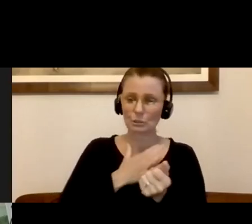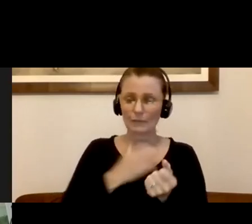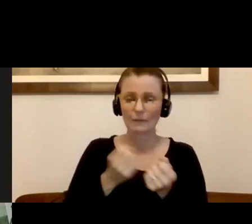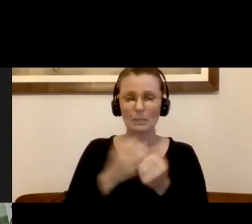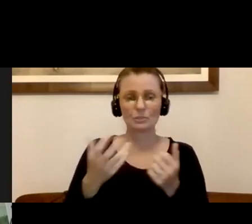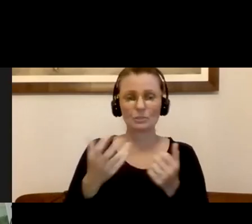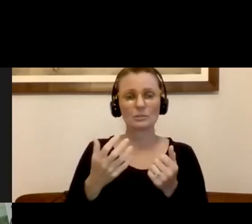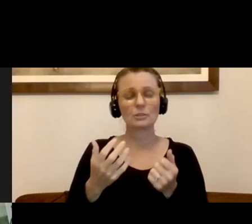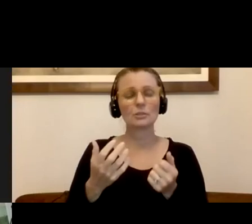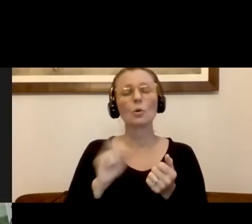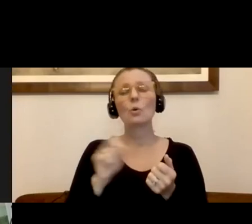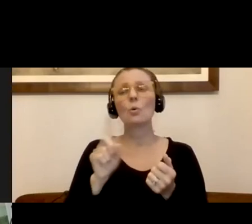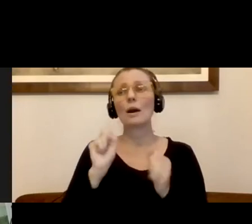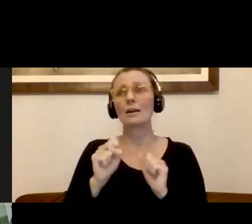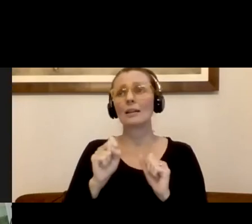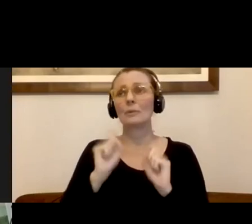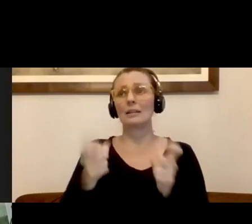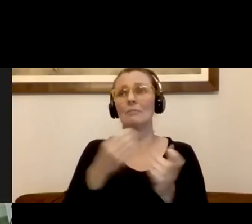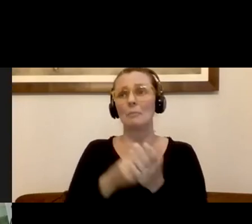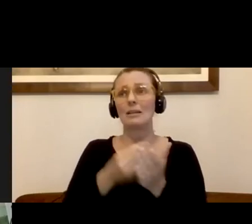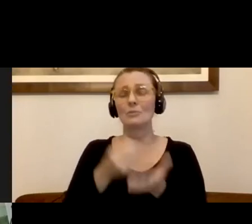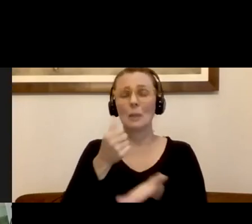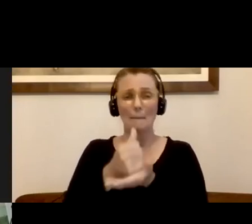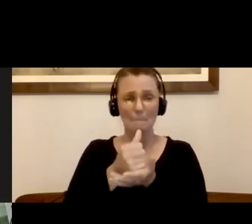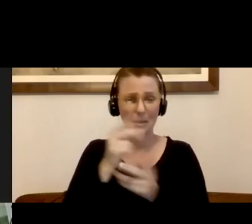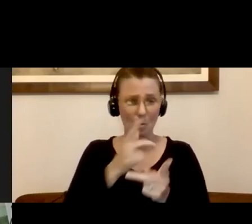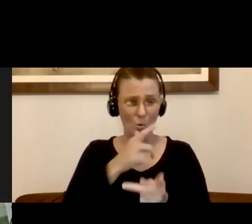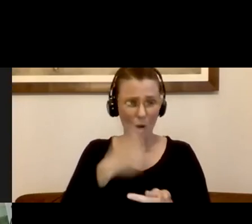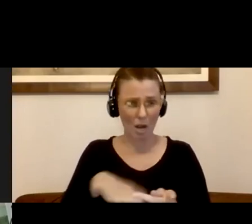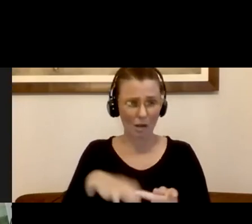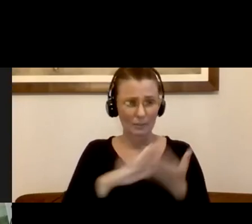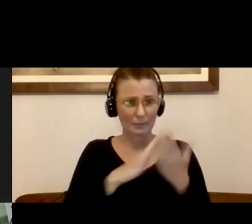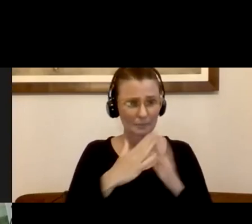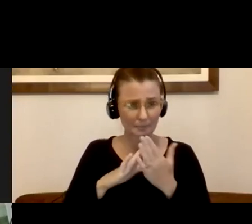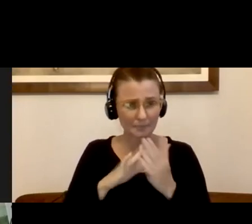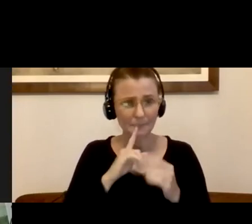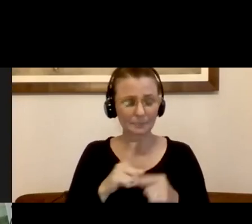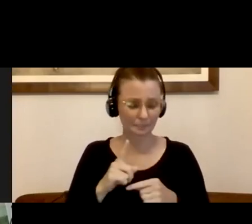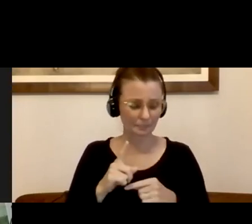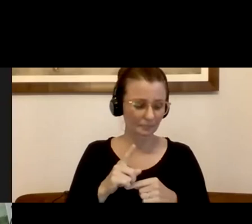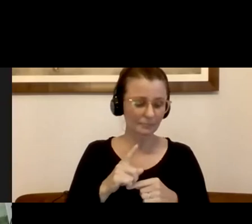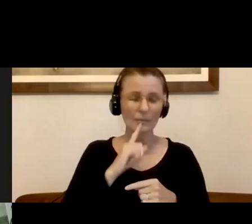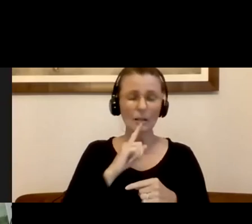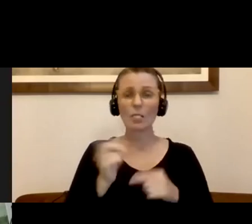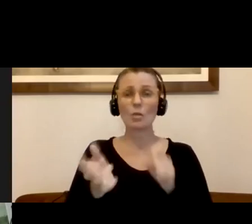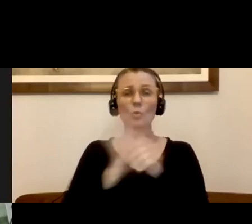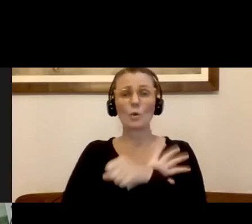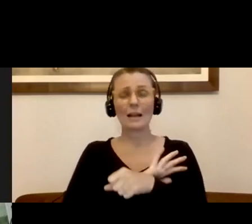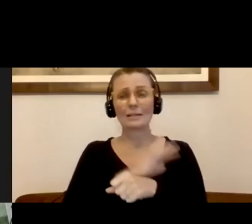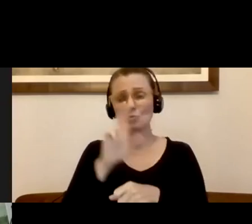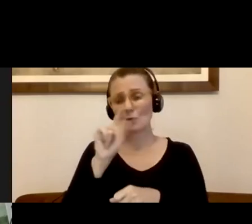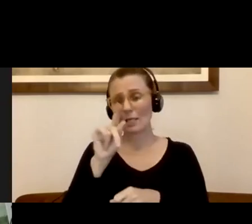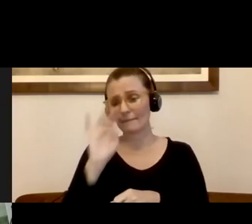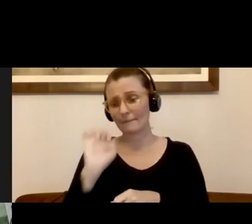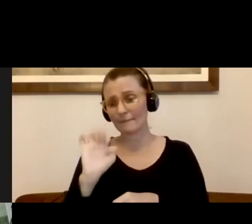we give money to help the hungry in town? Uh, I would ask to the, the, to the, some of the coronavirus relief fund, the Somerville cares fund,